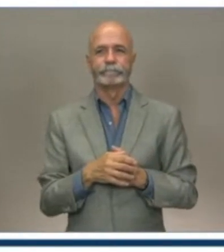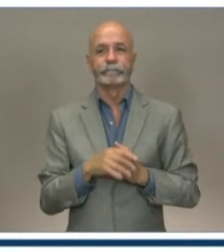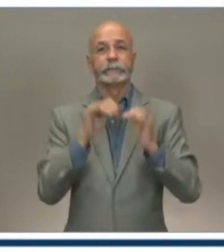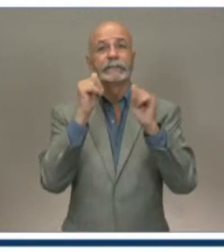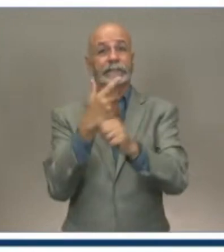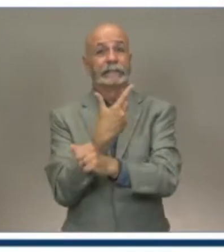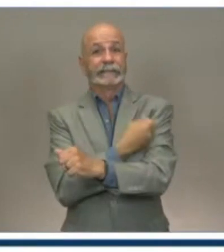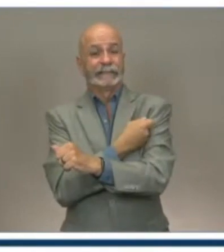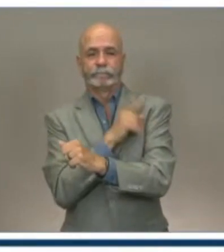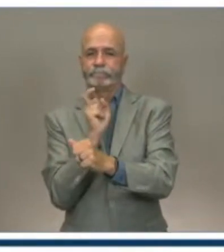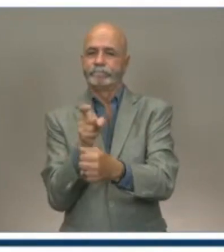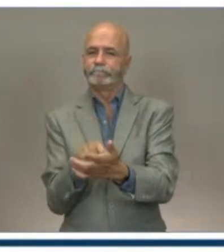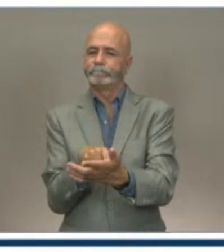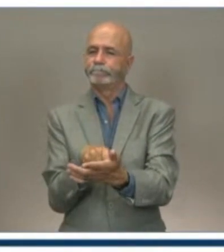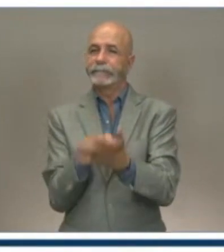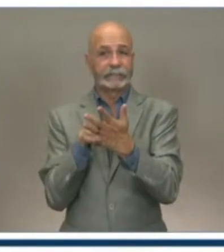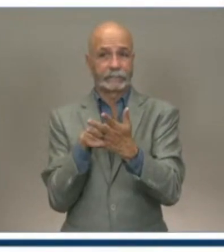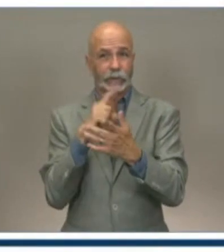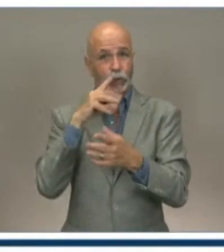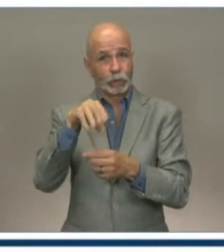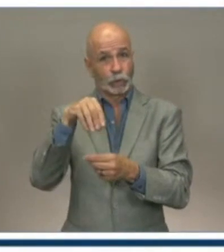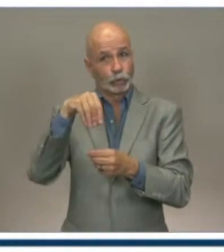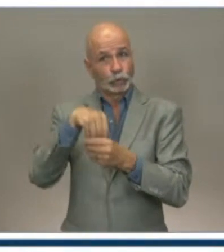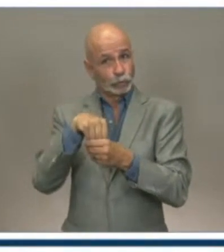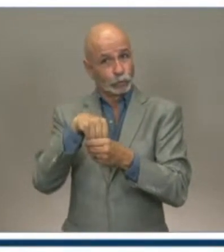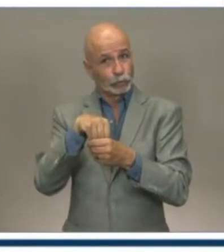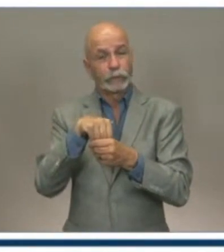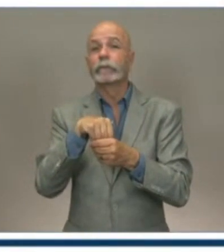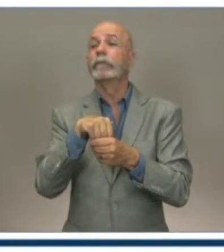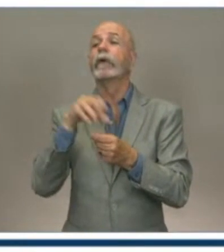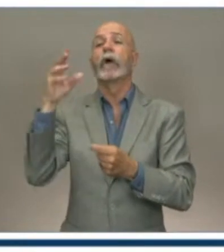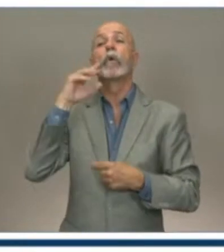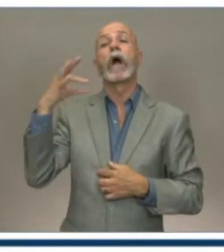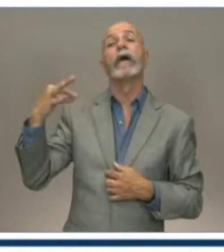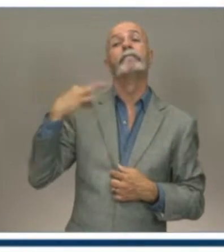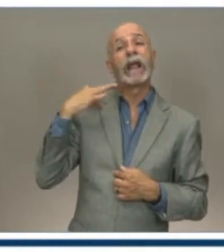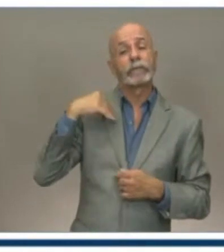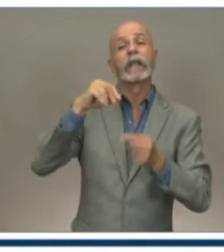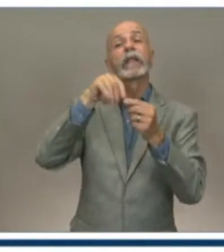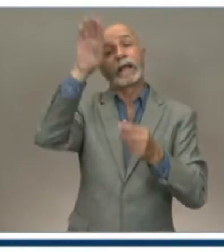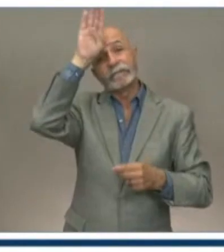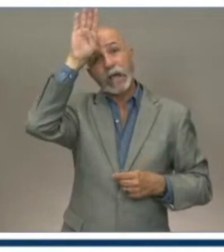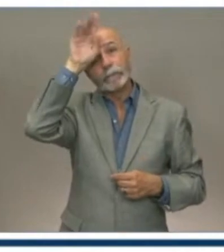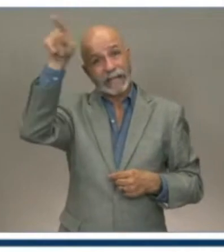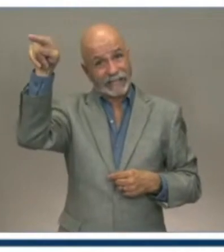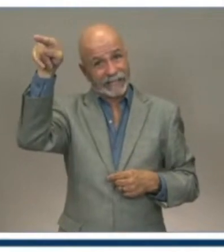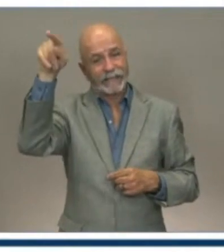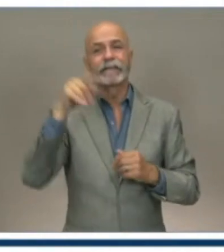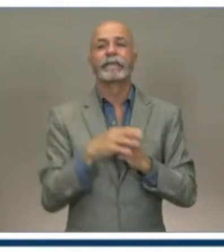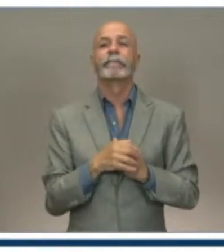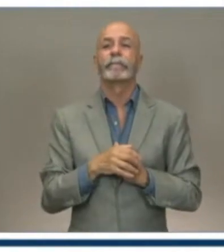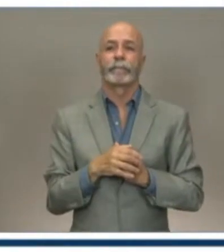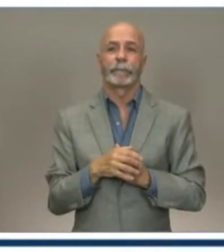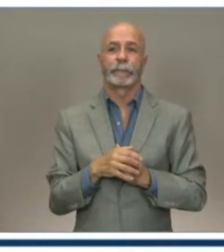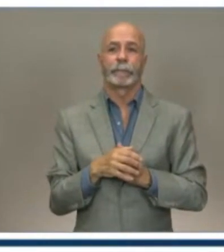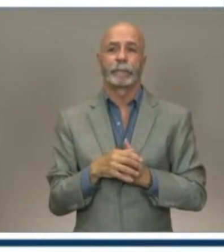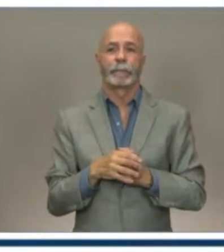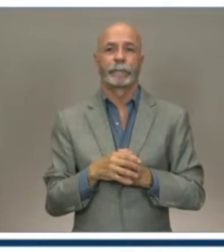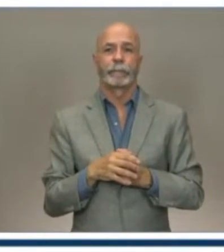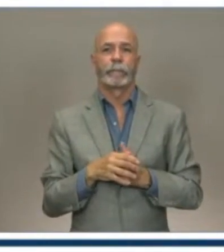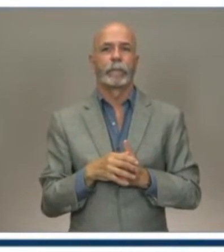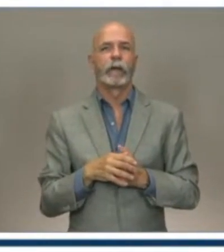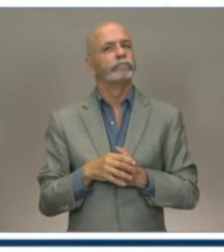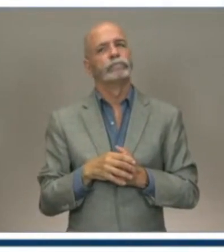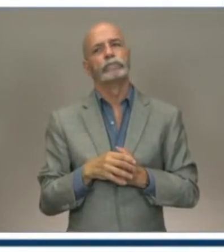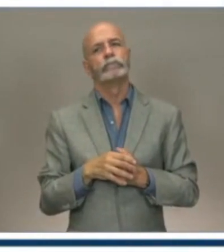volunteer firefighters, and is there any thought to maybe including them? At this point in time, it does not